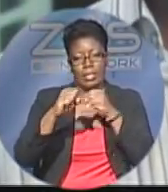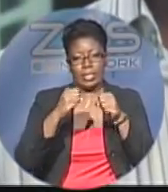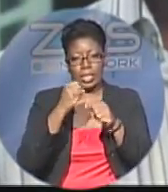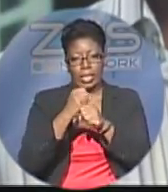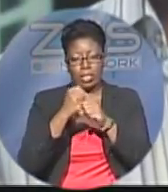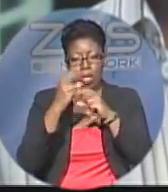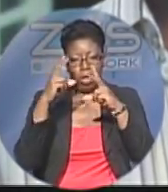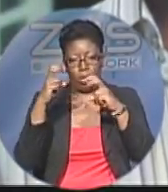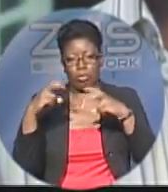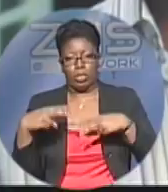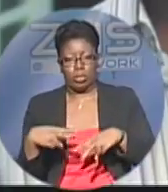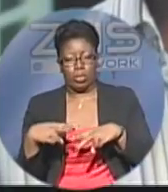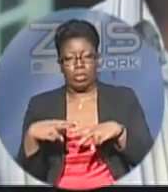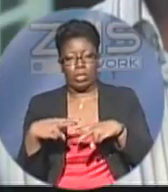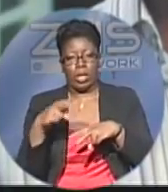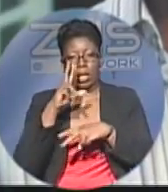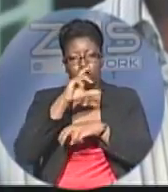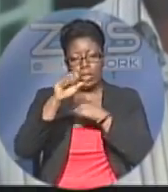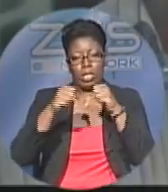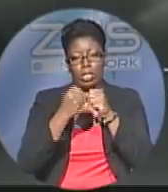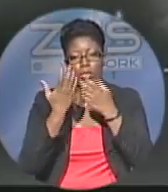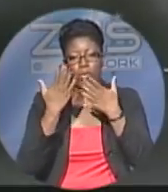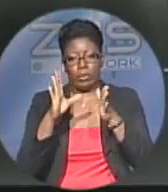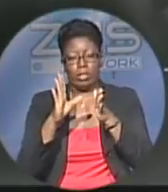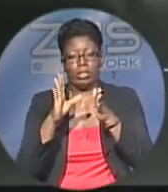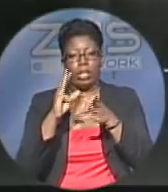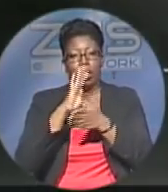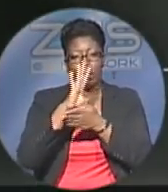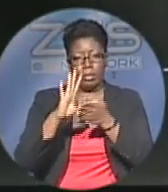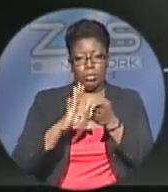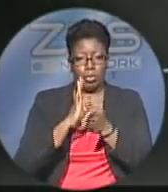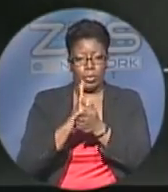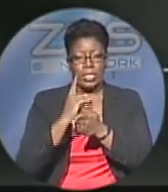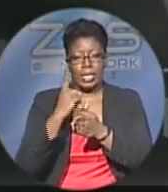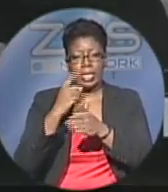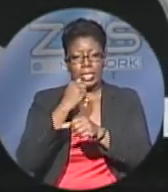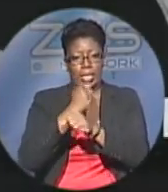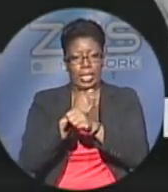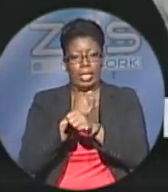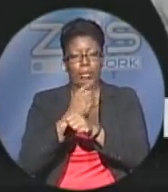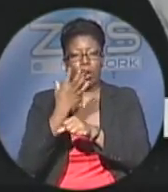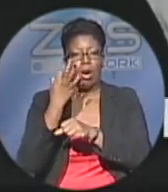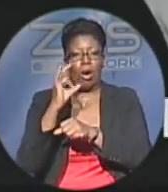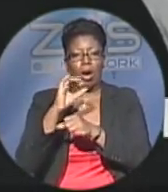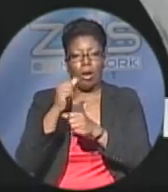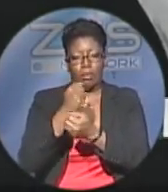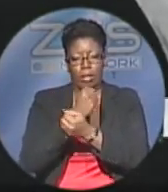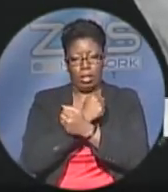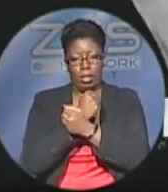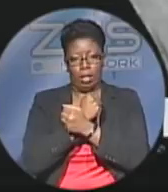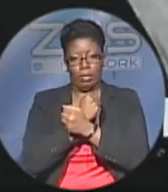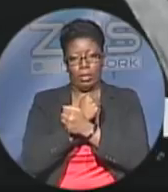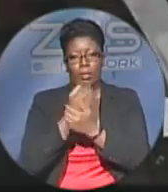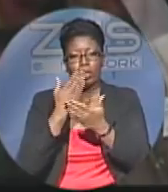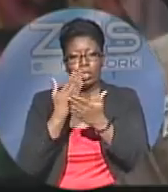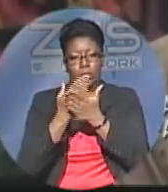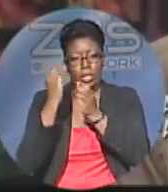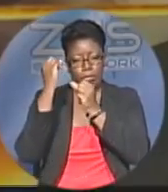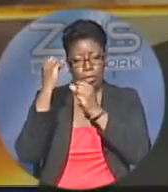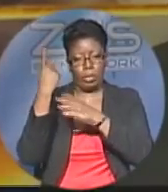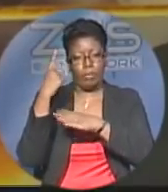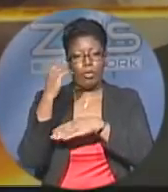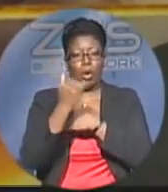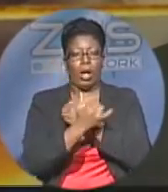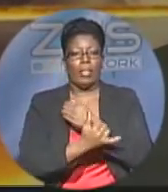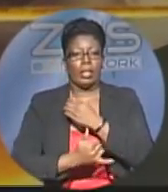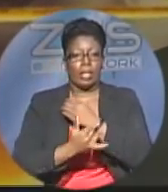of shooting to complete the project. Harris admits it was a labor of love, which he hopes will be informative for the country. The thing you